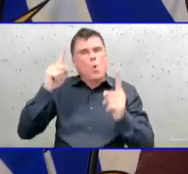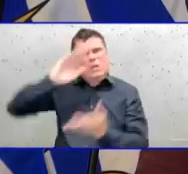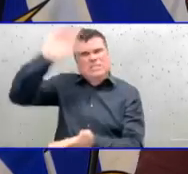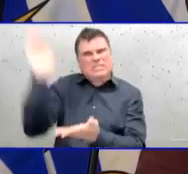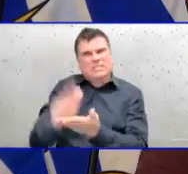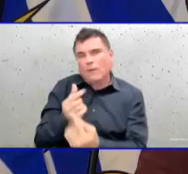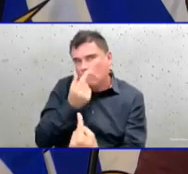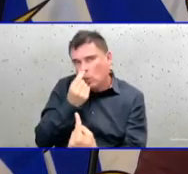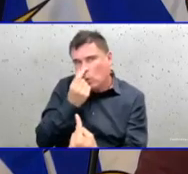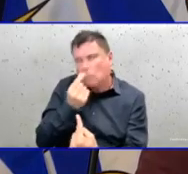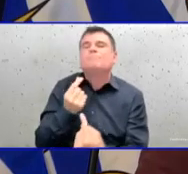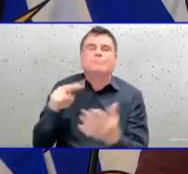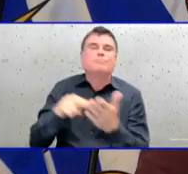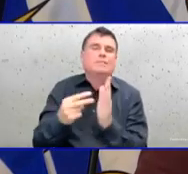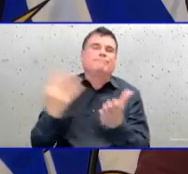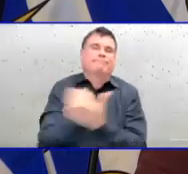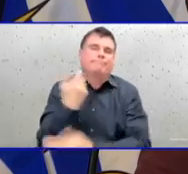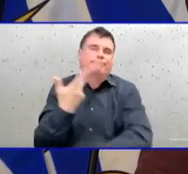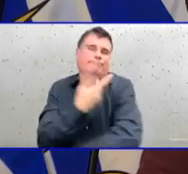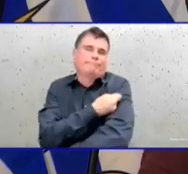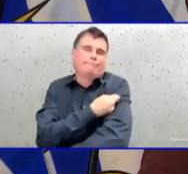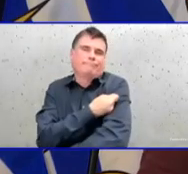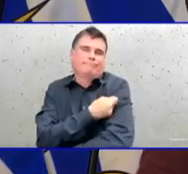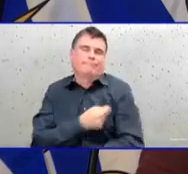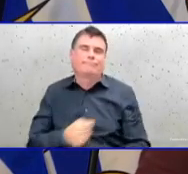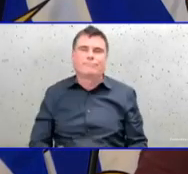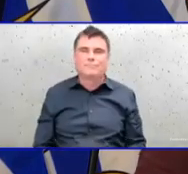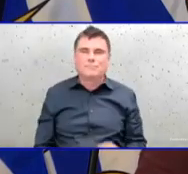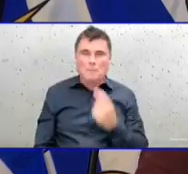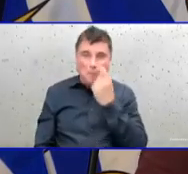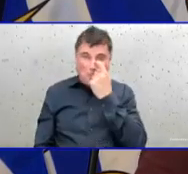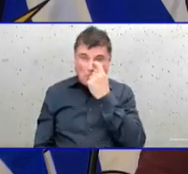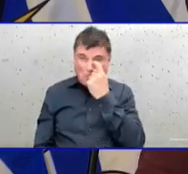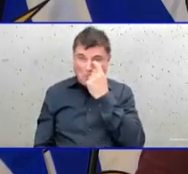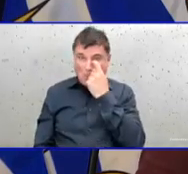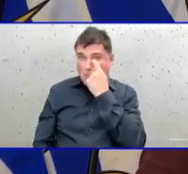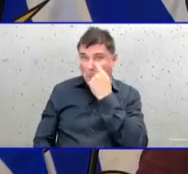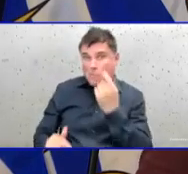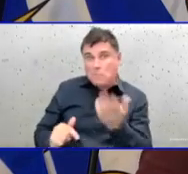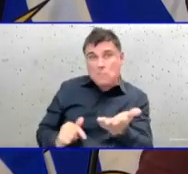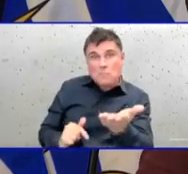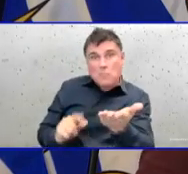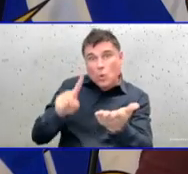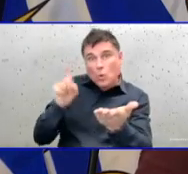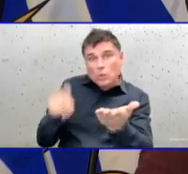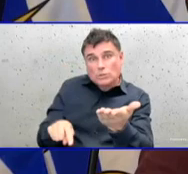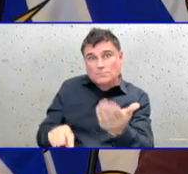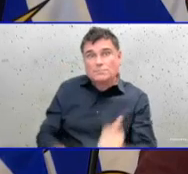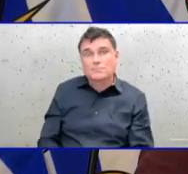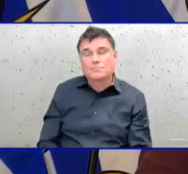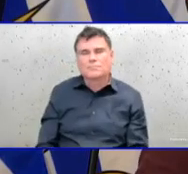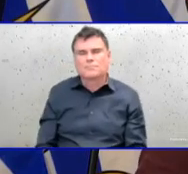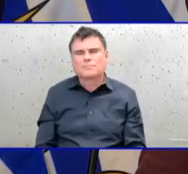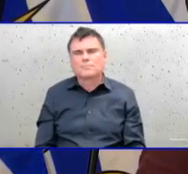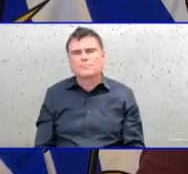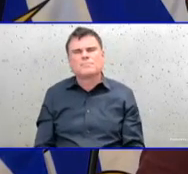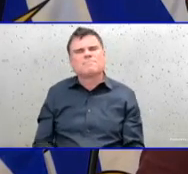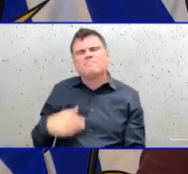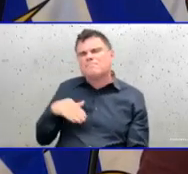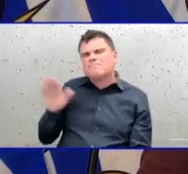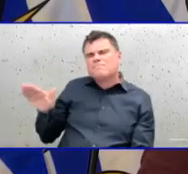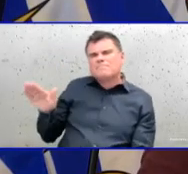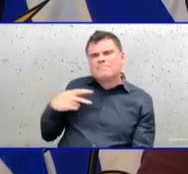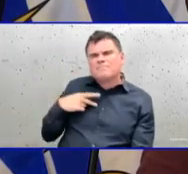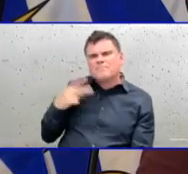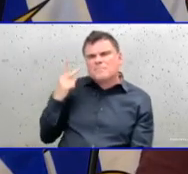Hi, Dr. Henry. Keeping on with what Richard was asking about flu shots, there's been a few signs around town, just anecdotally people talking to us that sorry we're